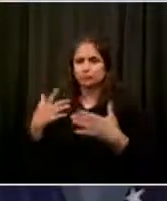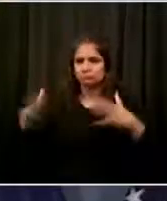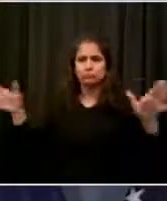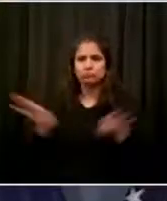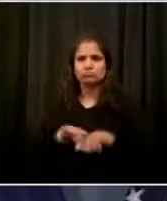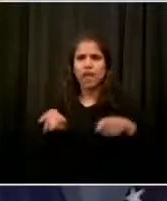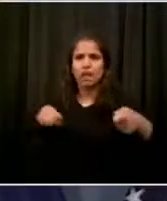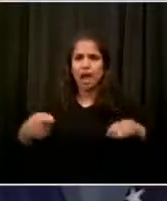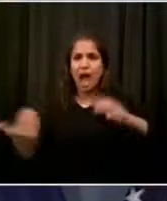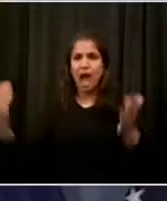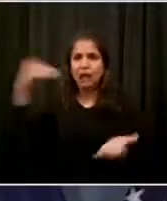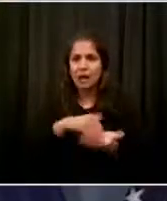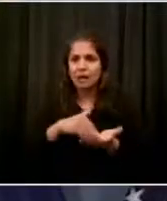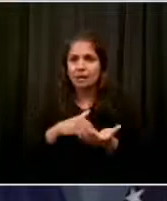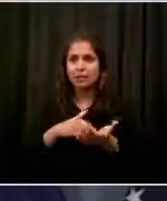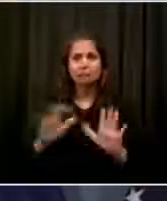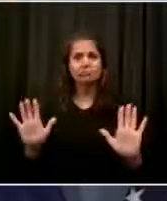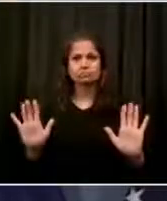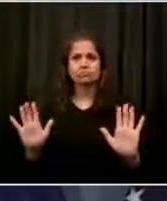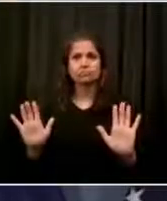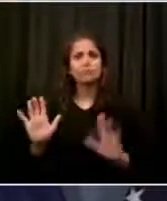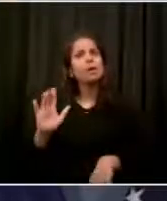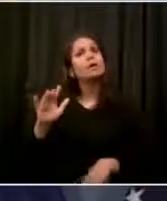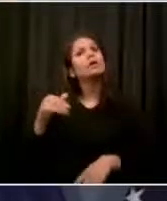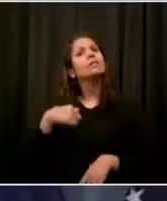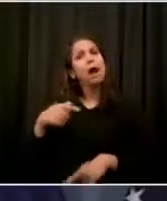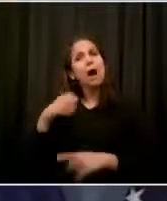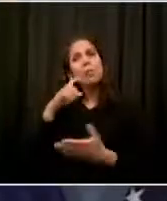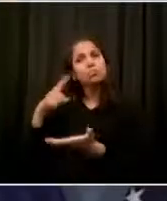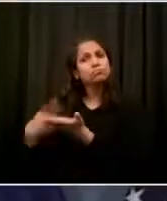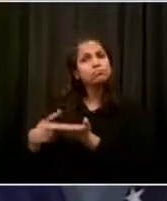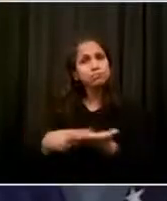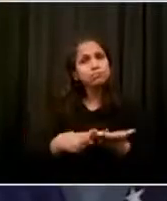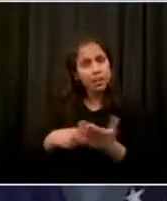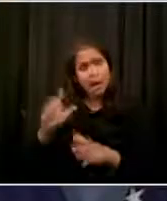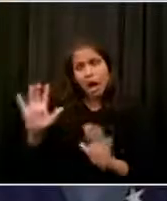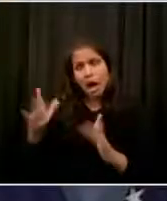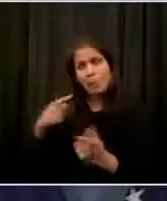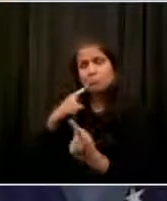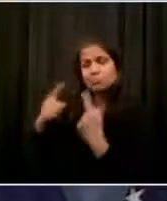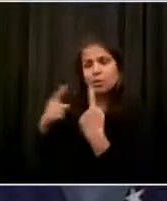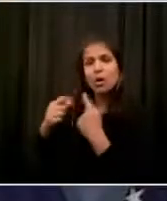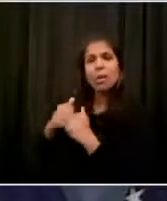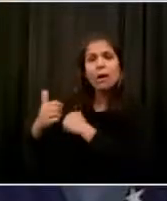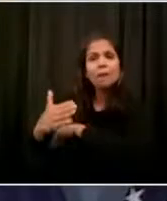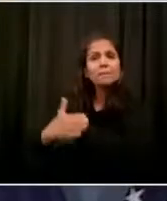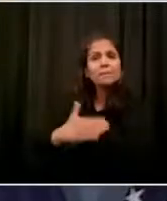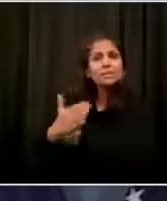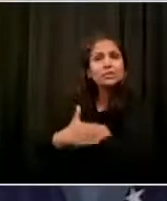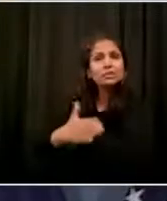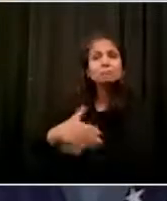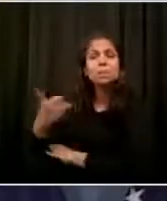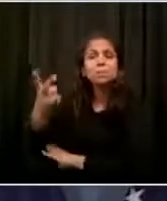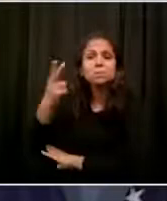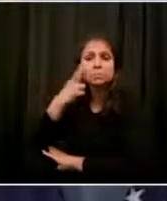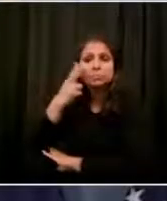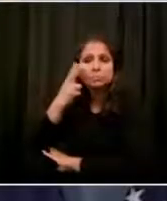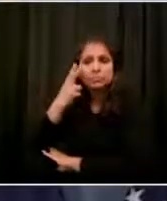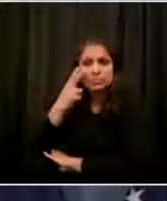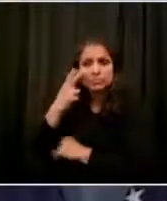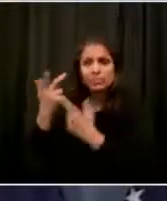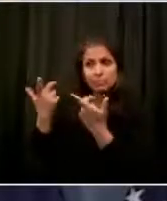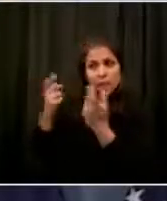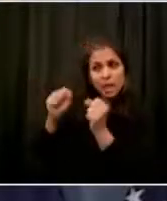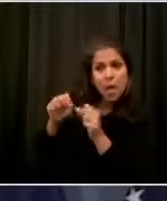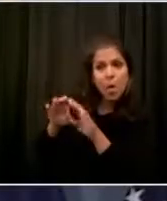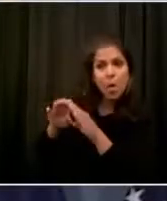don't know if we'll get there, but at least we can at least begin that conversation now for the first time, based on what you saw today with those indicators. Do you have a